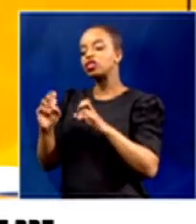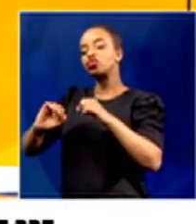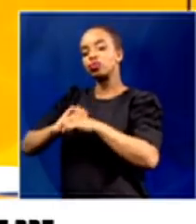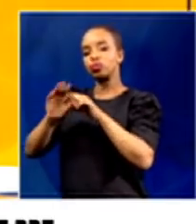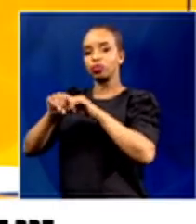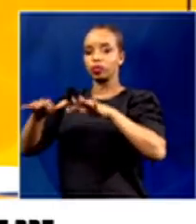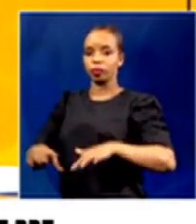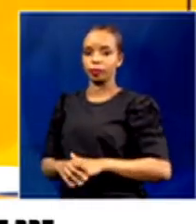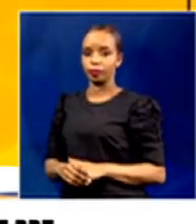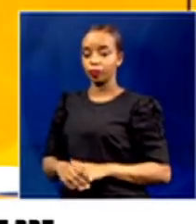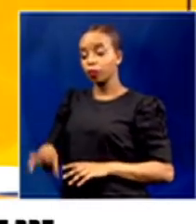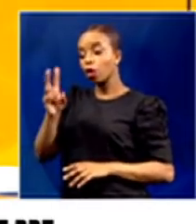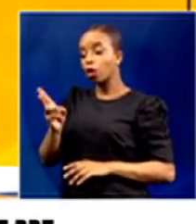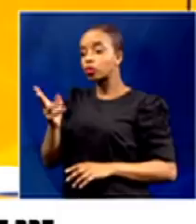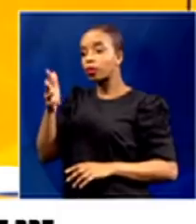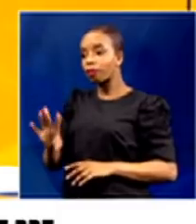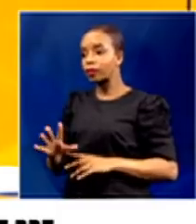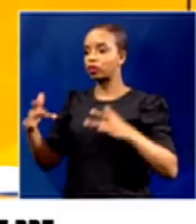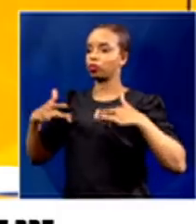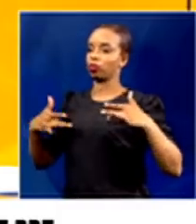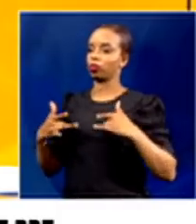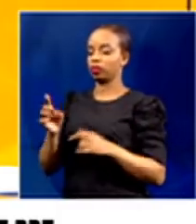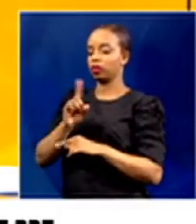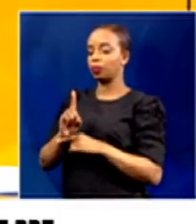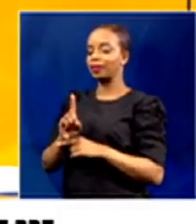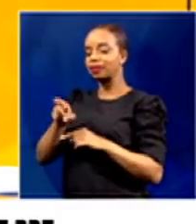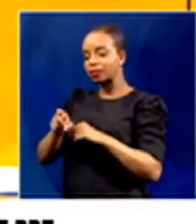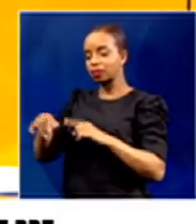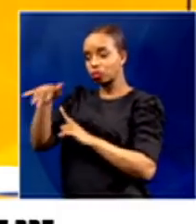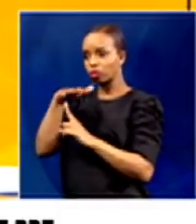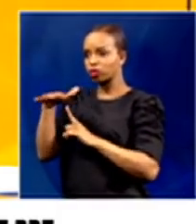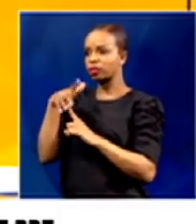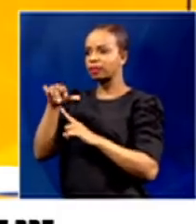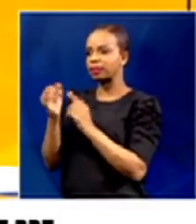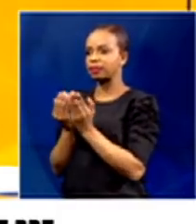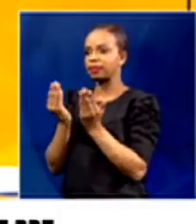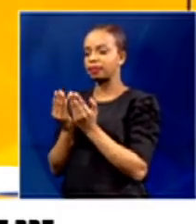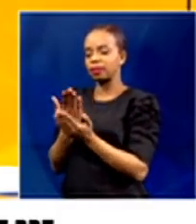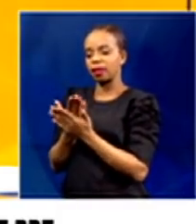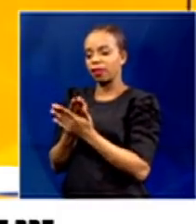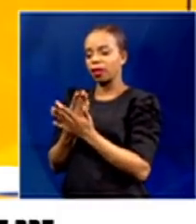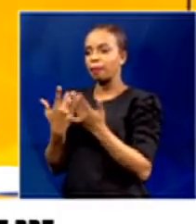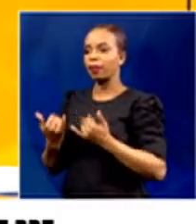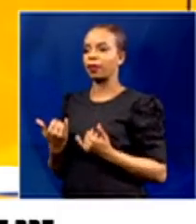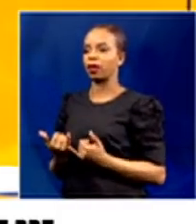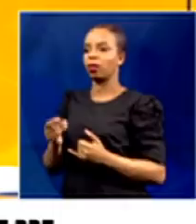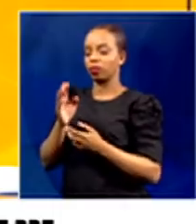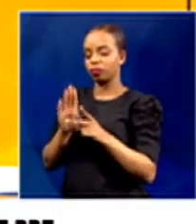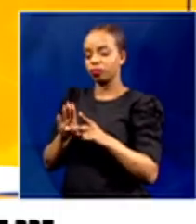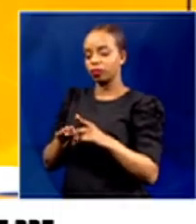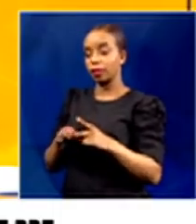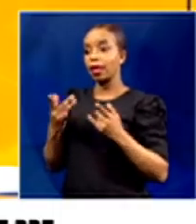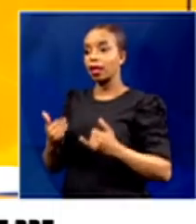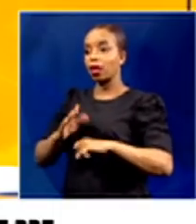about, obviously, the conditions that schools are in, the resources that are available, and the fact that we are in the winter months.